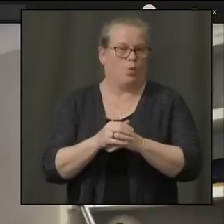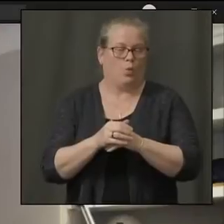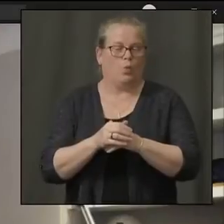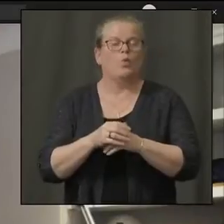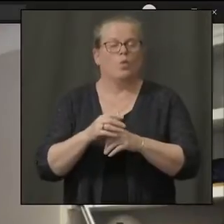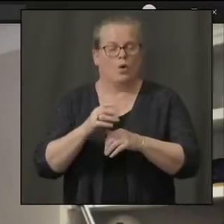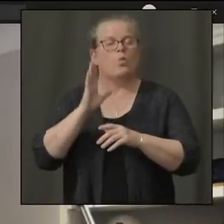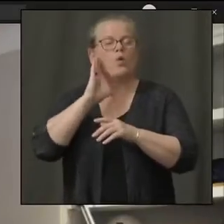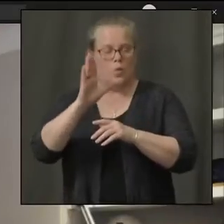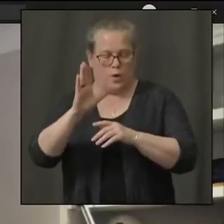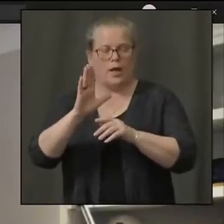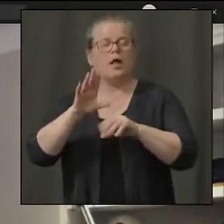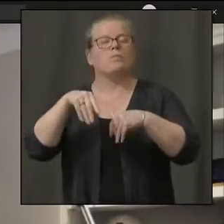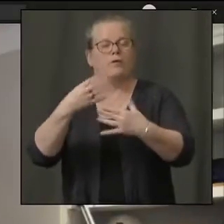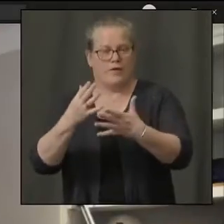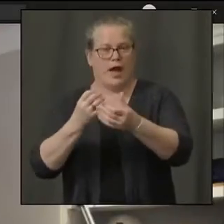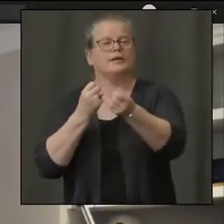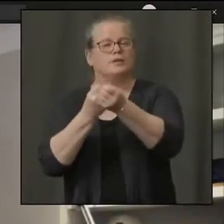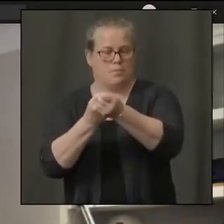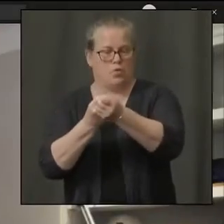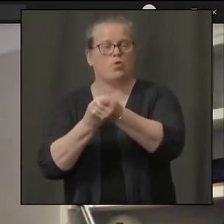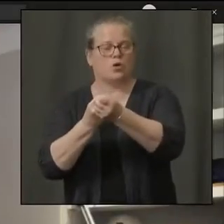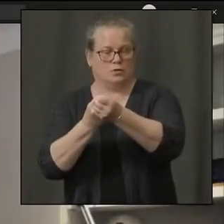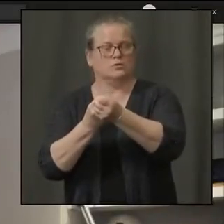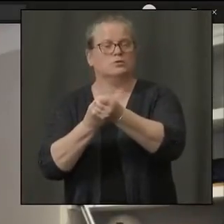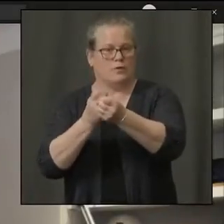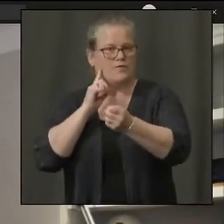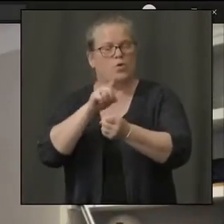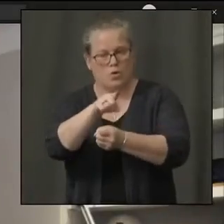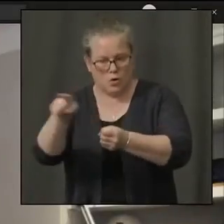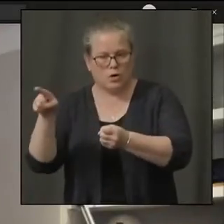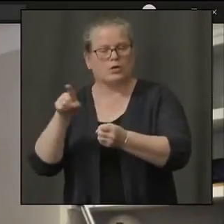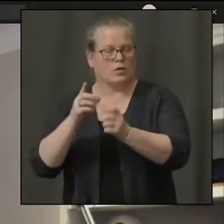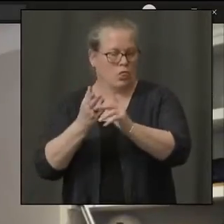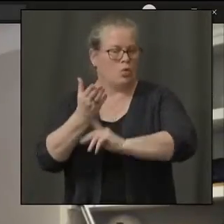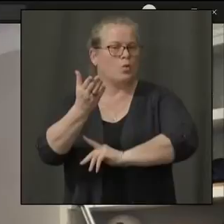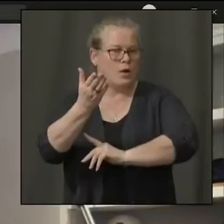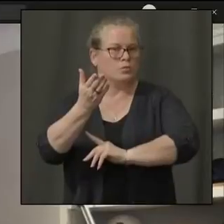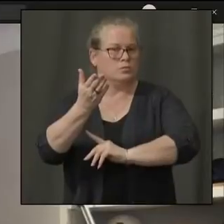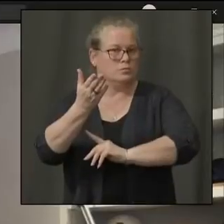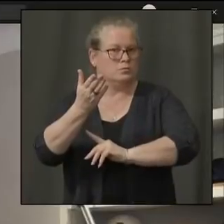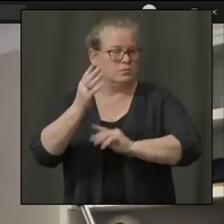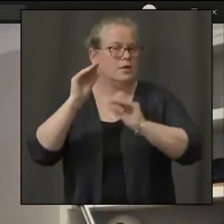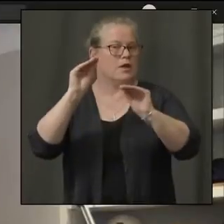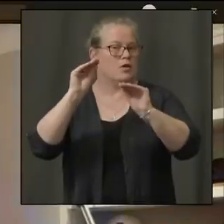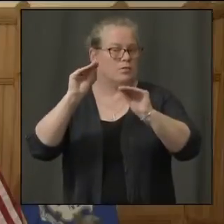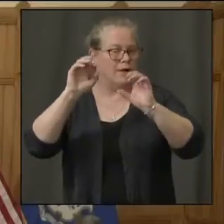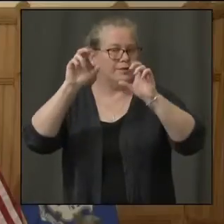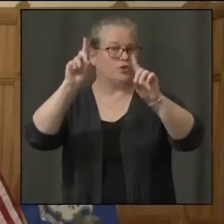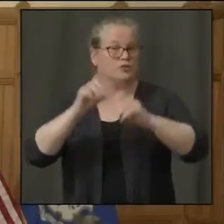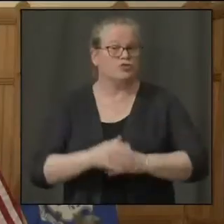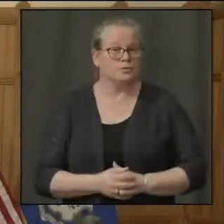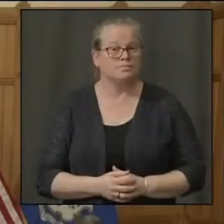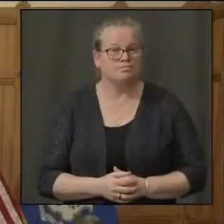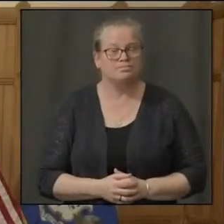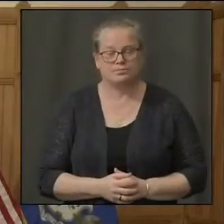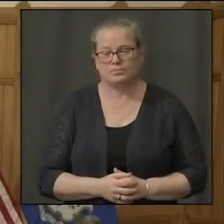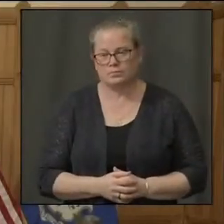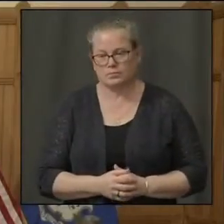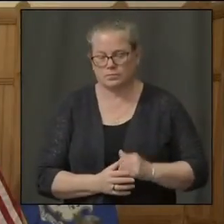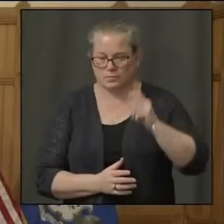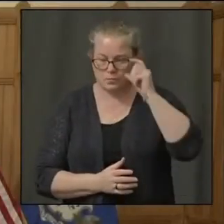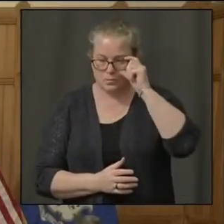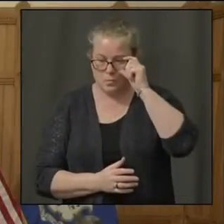continue to be offered throughout our educational system. And if I just piggyback on that,